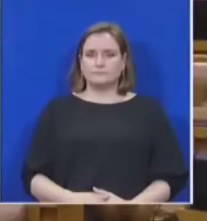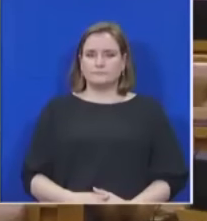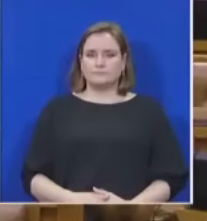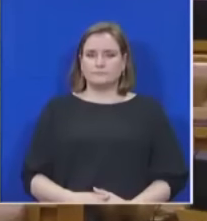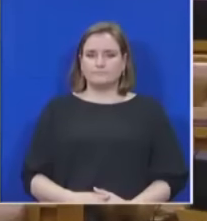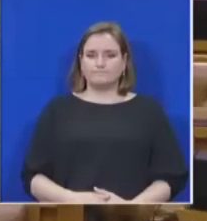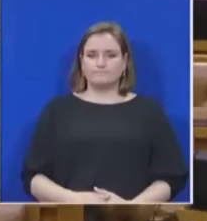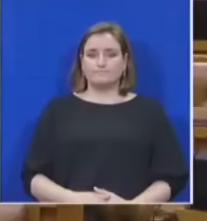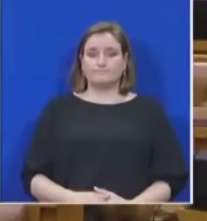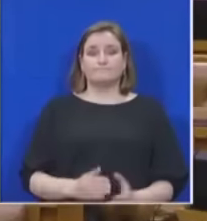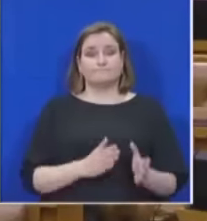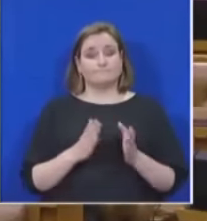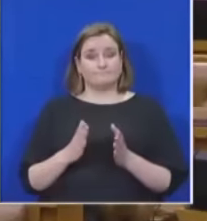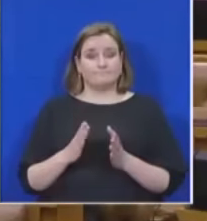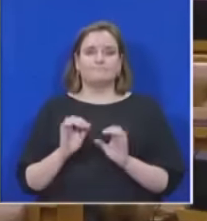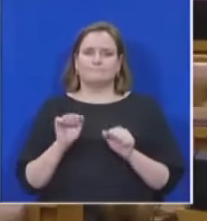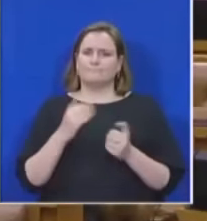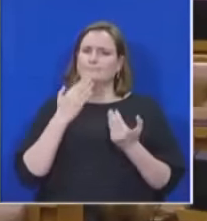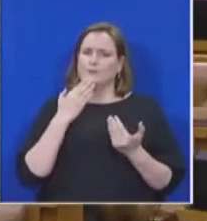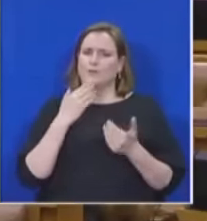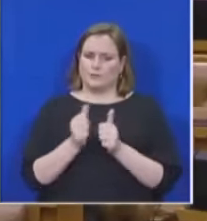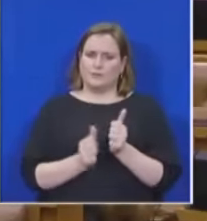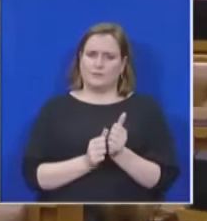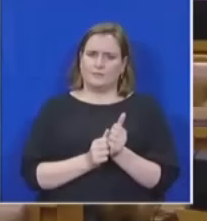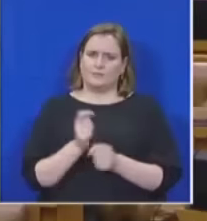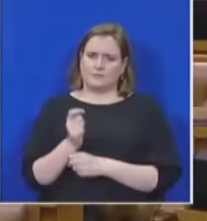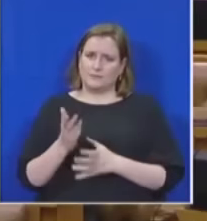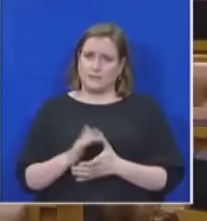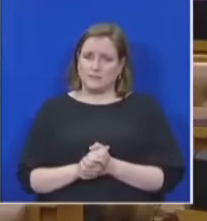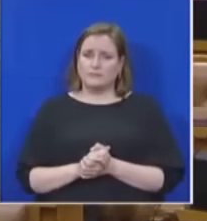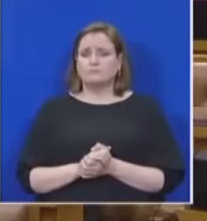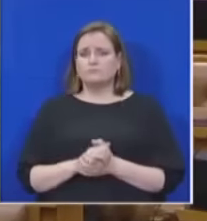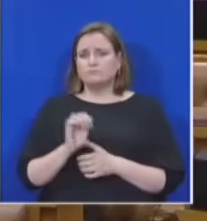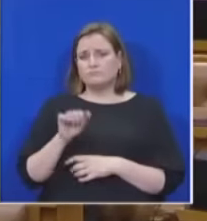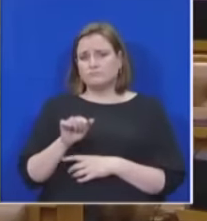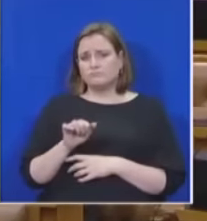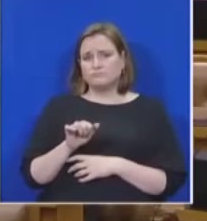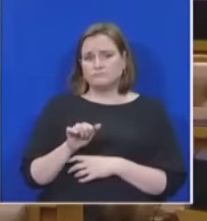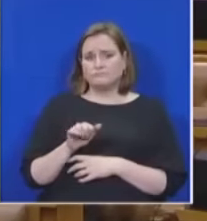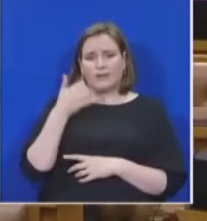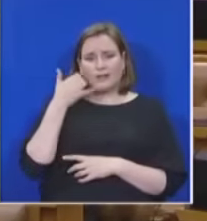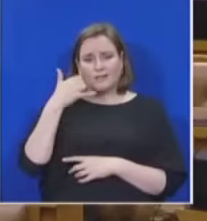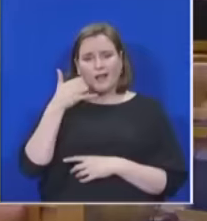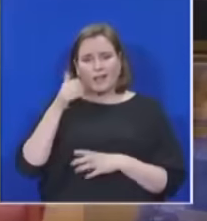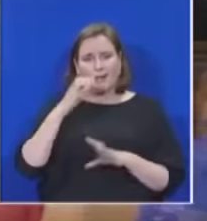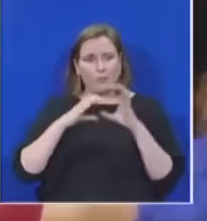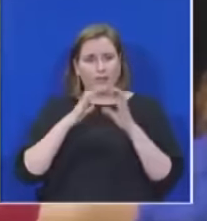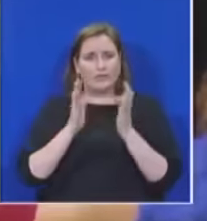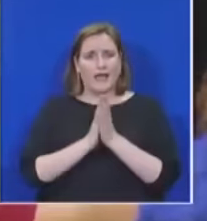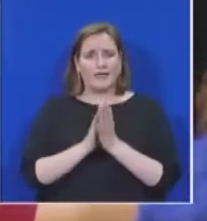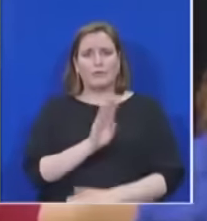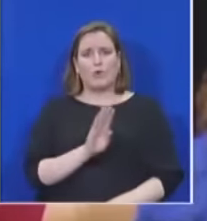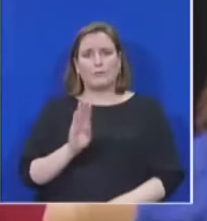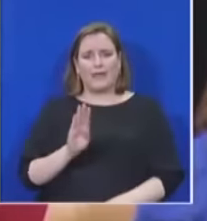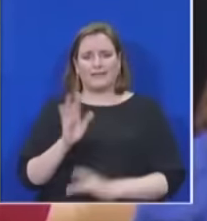Deputy Speaker It is not a secret that telecommunication and specifically broadband in South Africa is